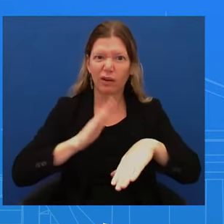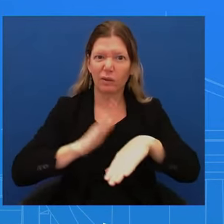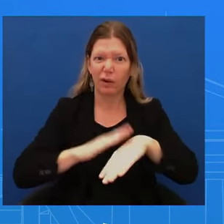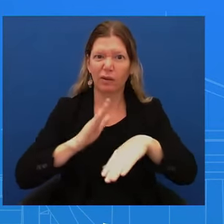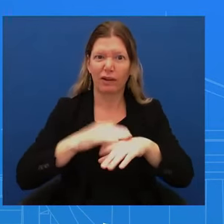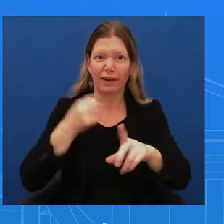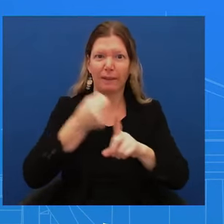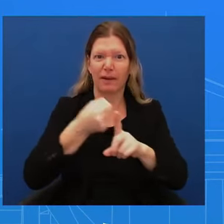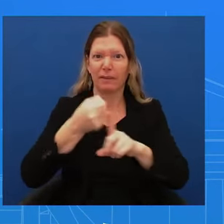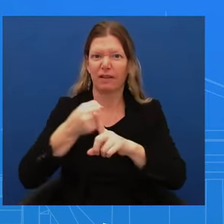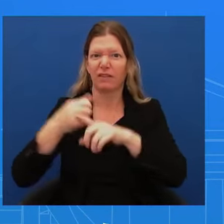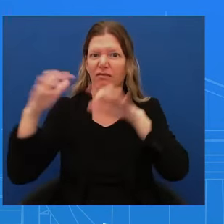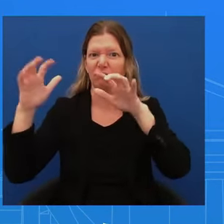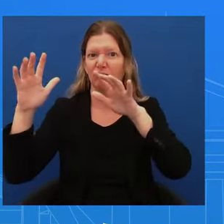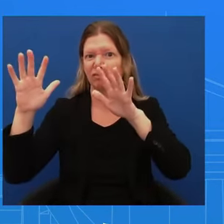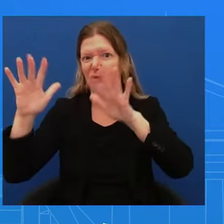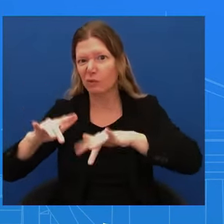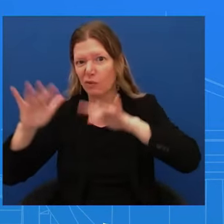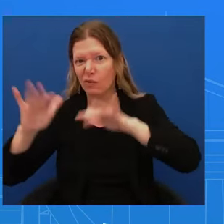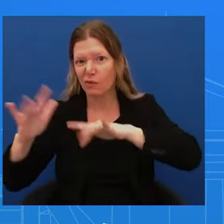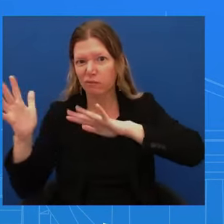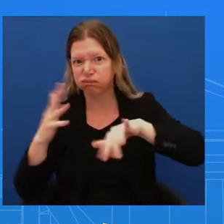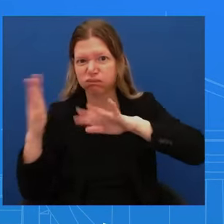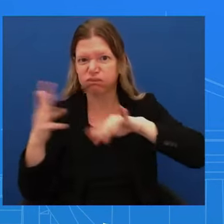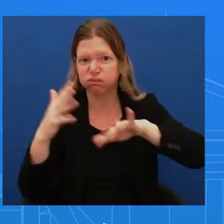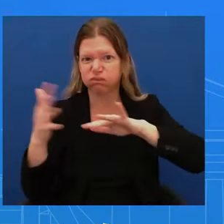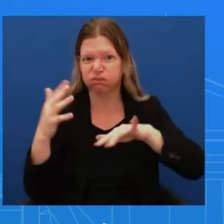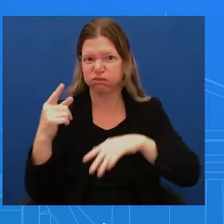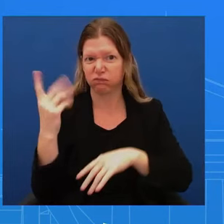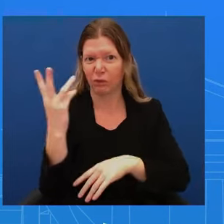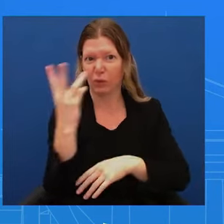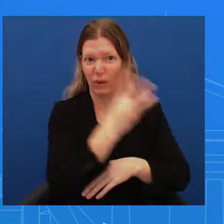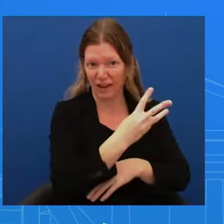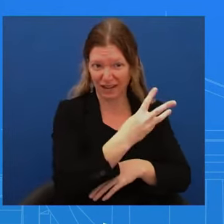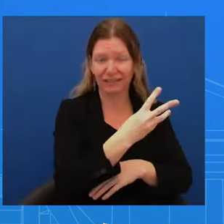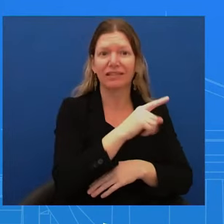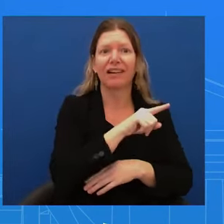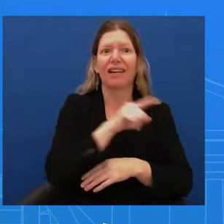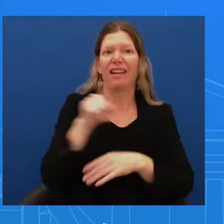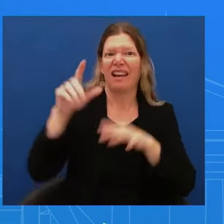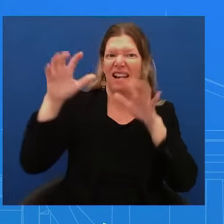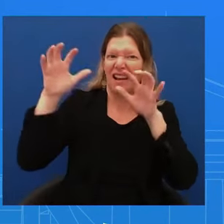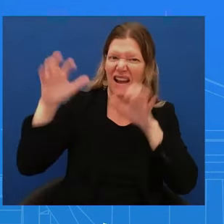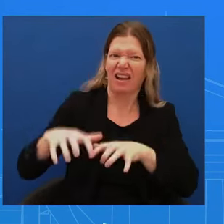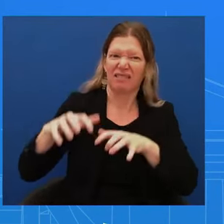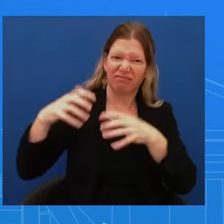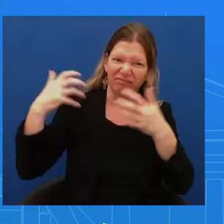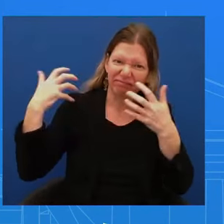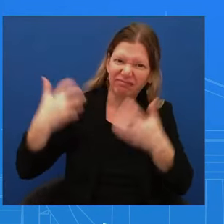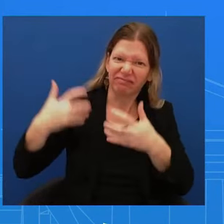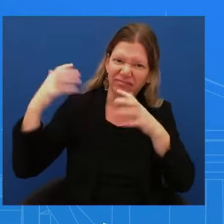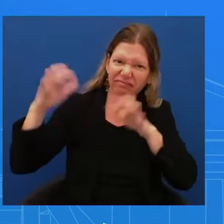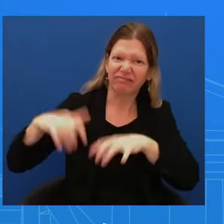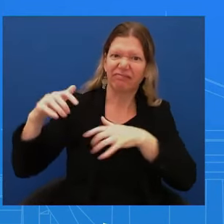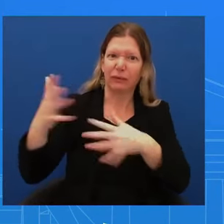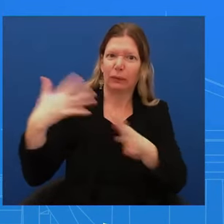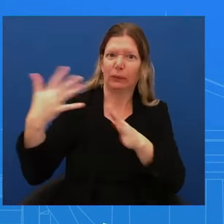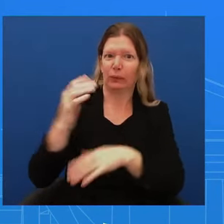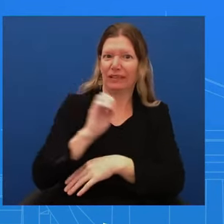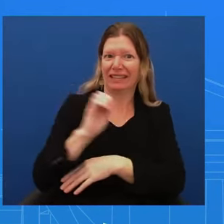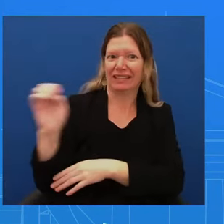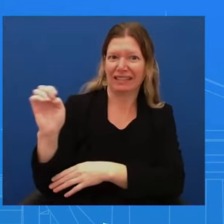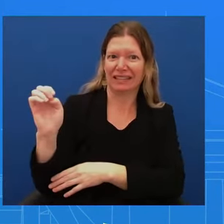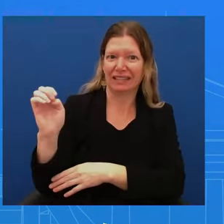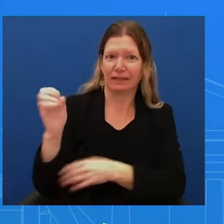the east. A number of states have already declared state of emergency, and here in Washington, D.C., we know that many schools will send